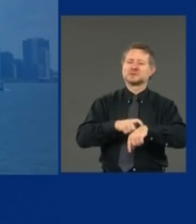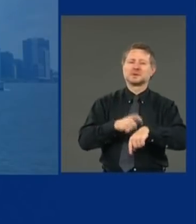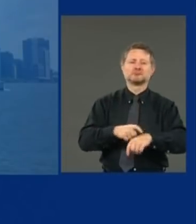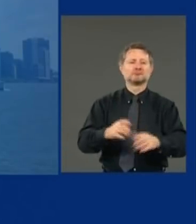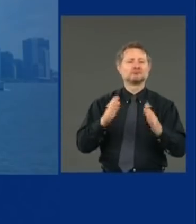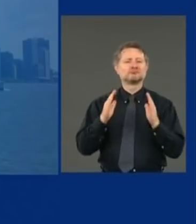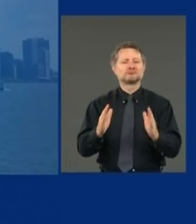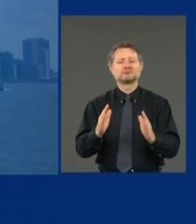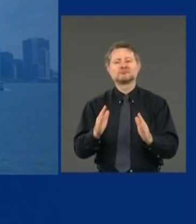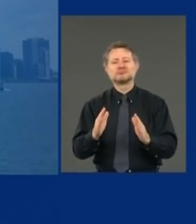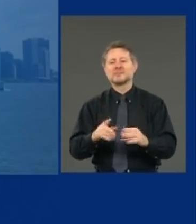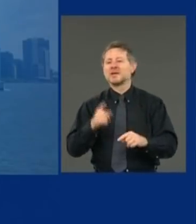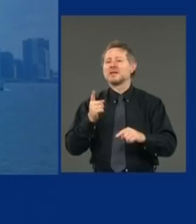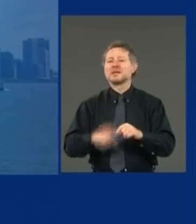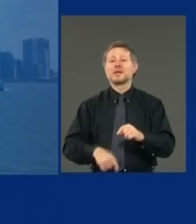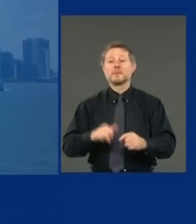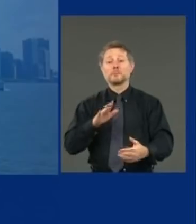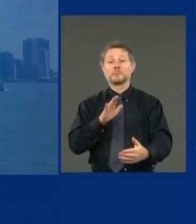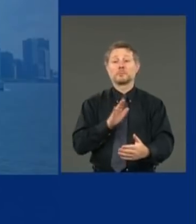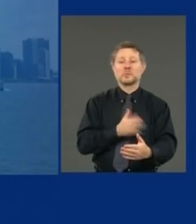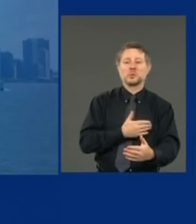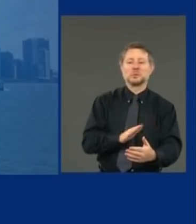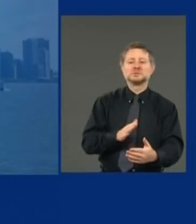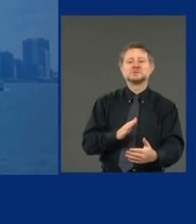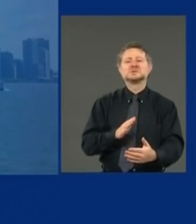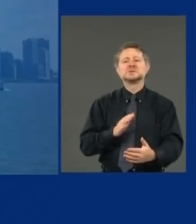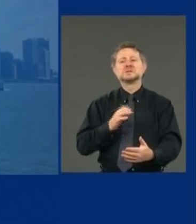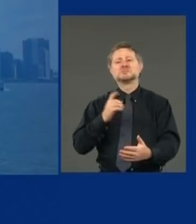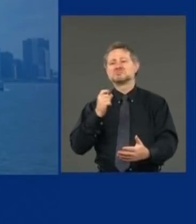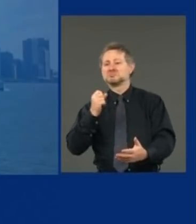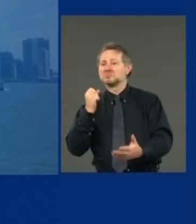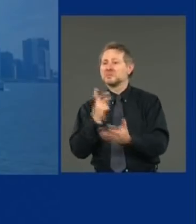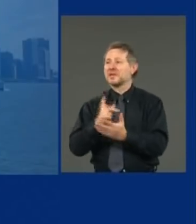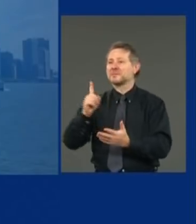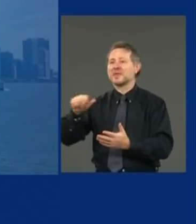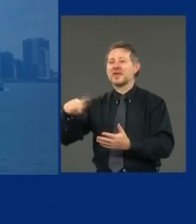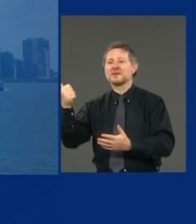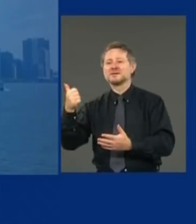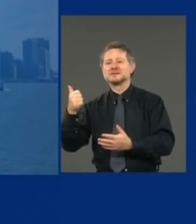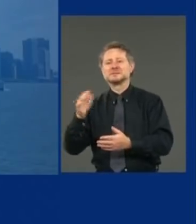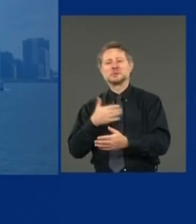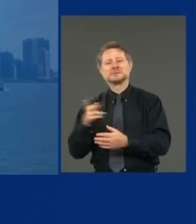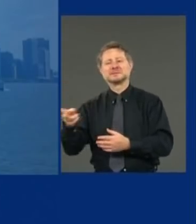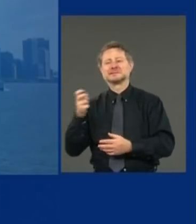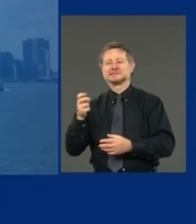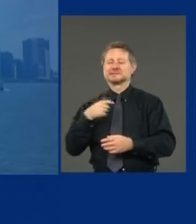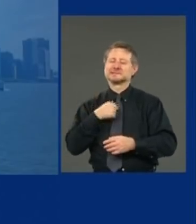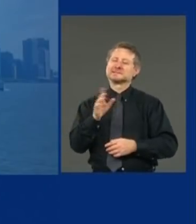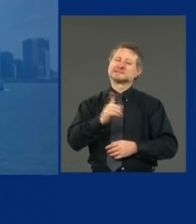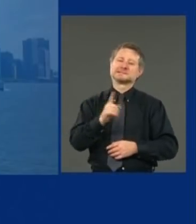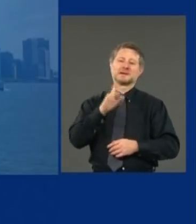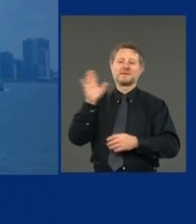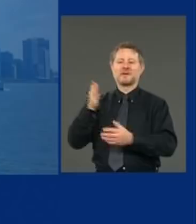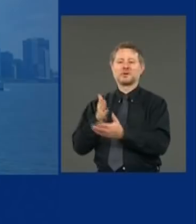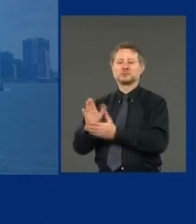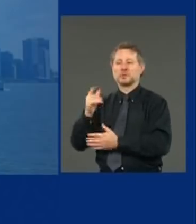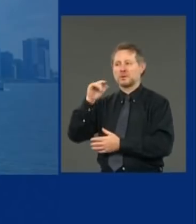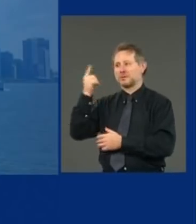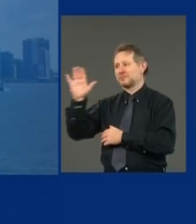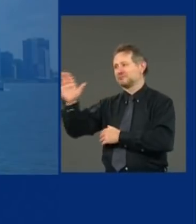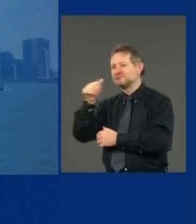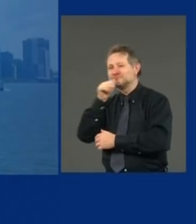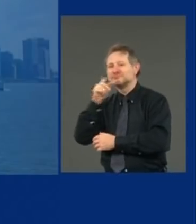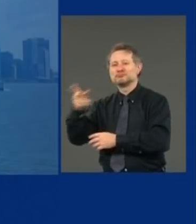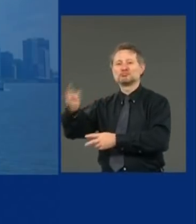copyrighted music A lot of them used music That you can't just appropriate and run as a commercial